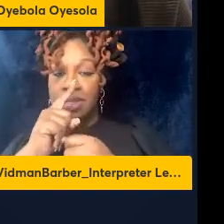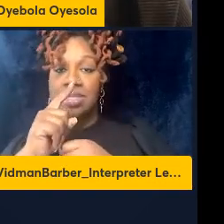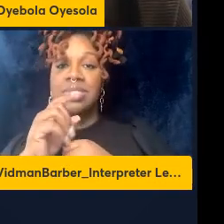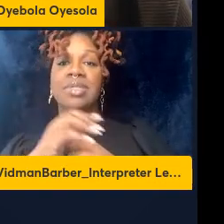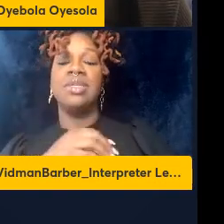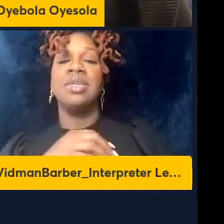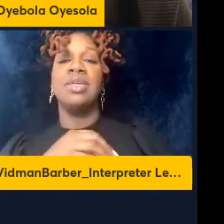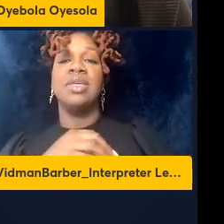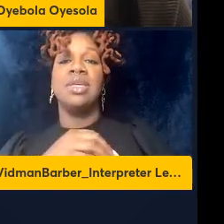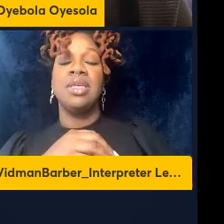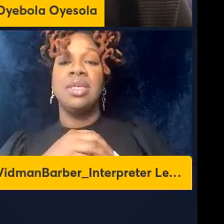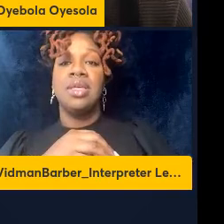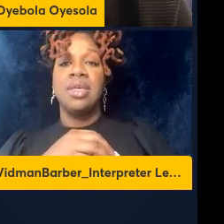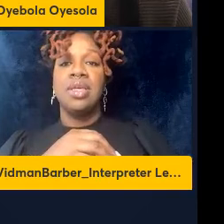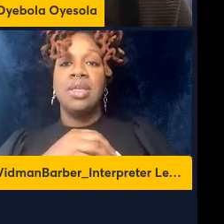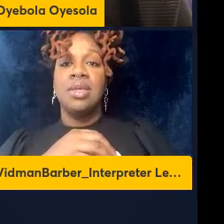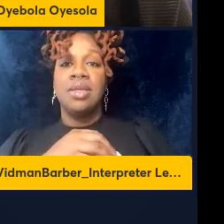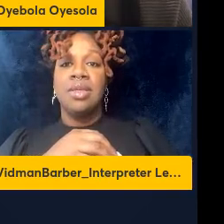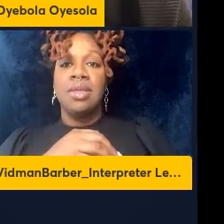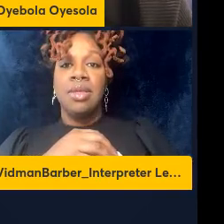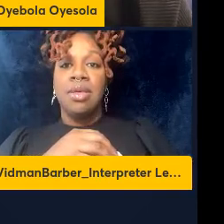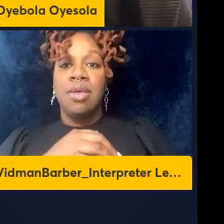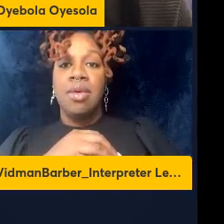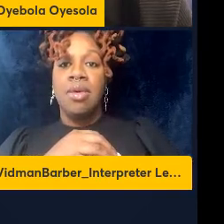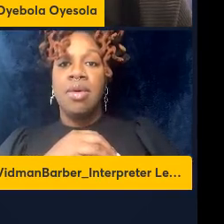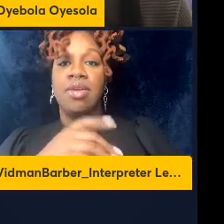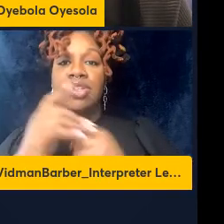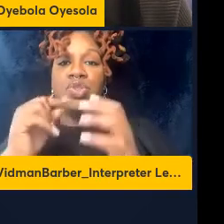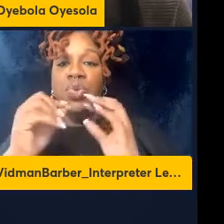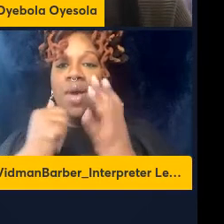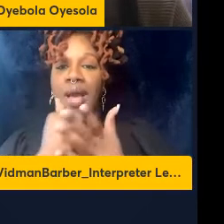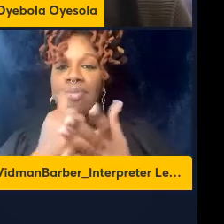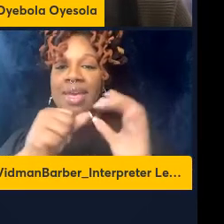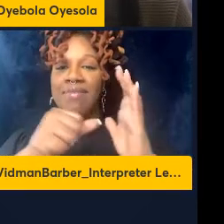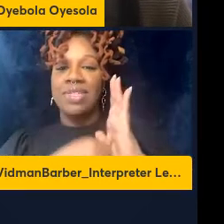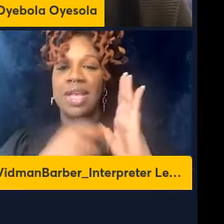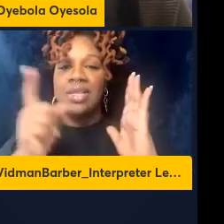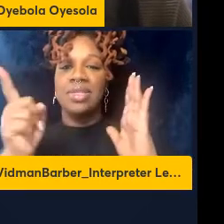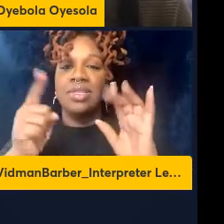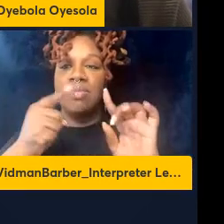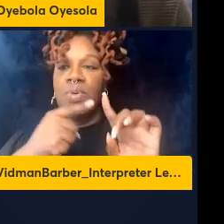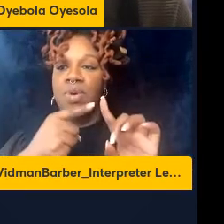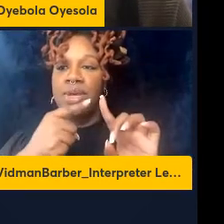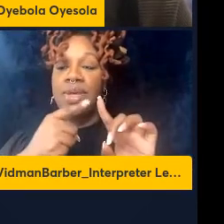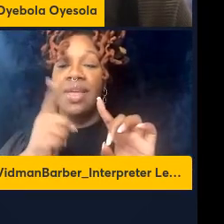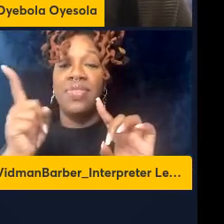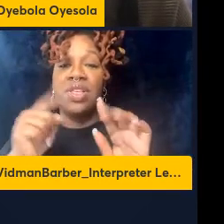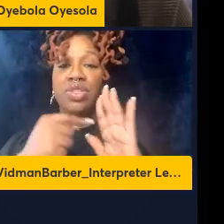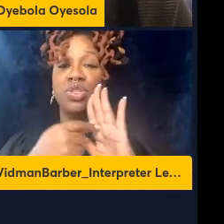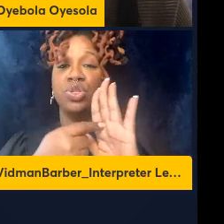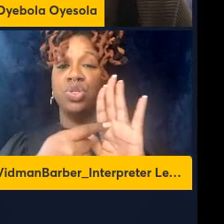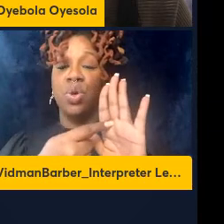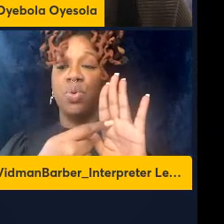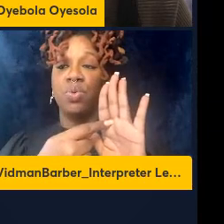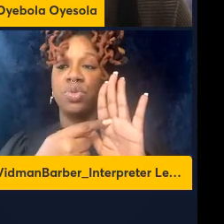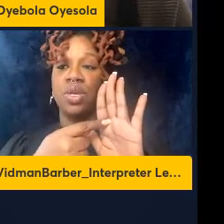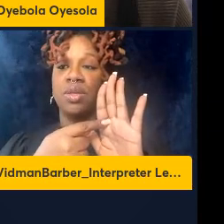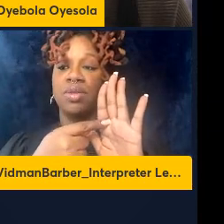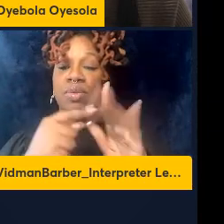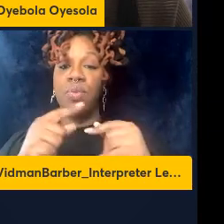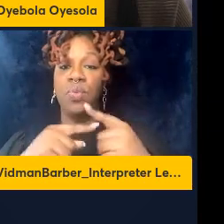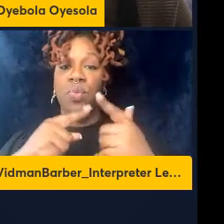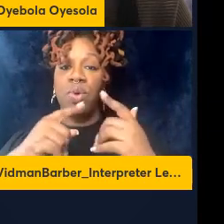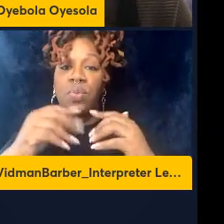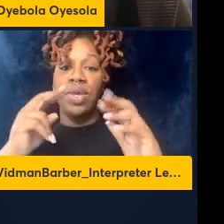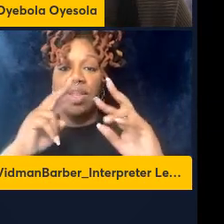also further emphasize this point and this is shown here when we look at